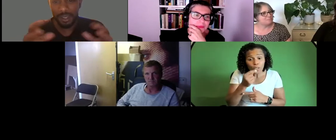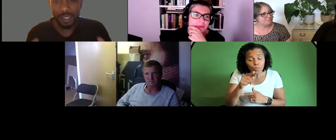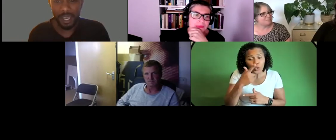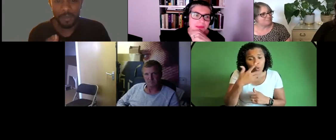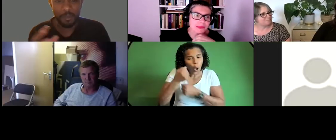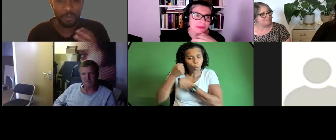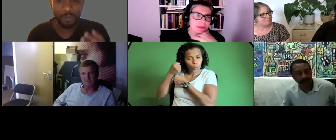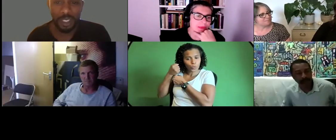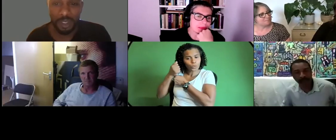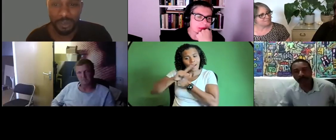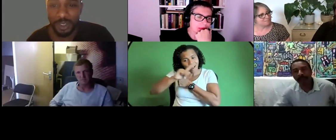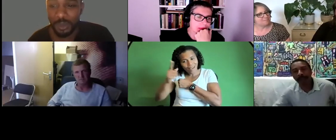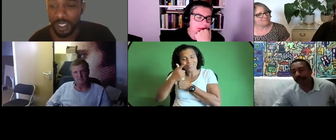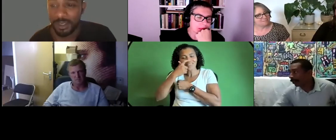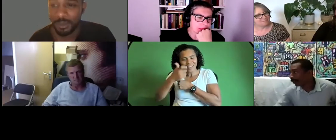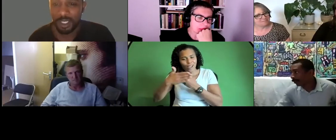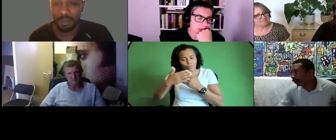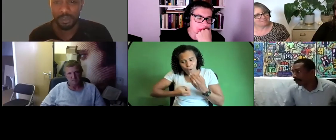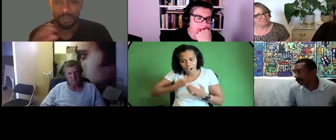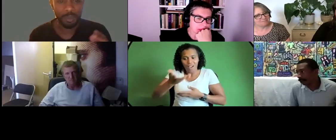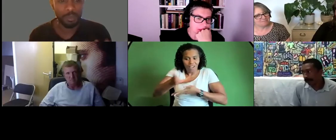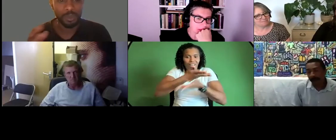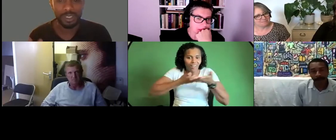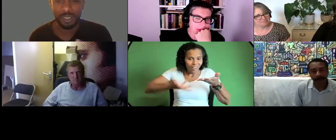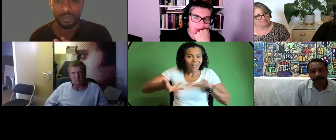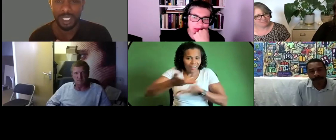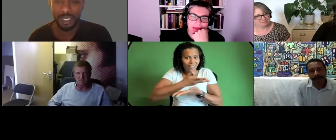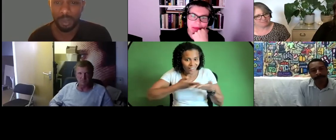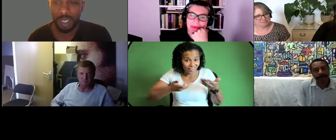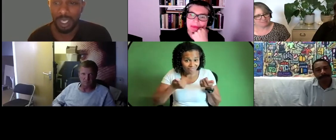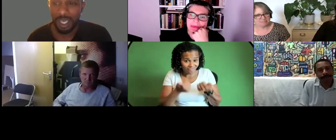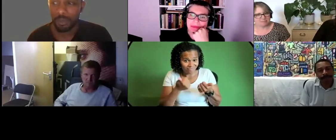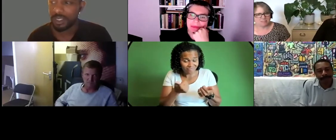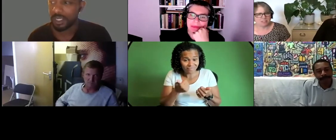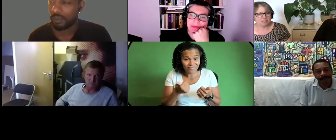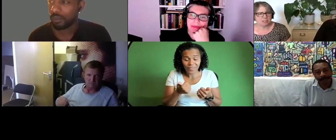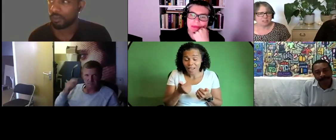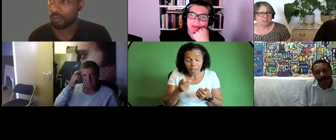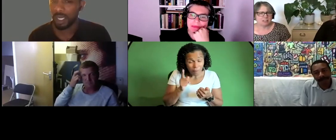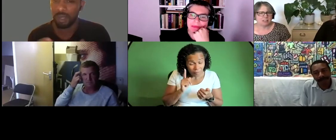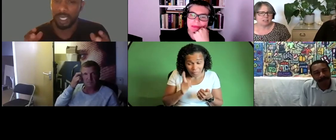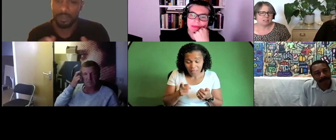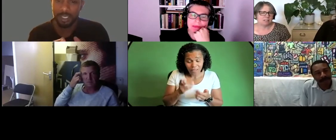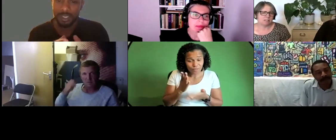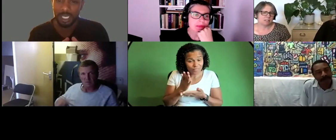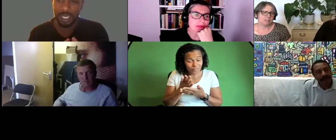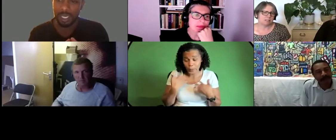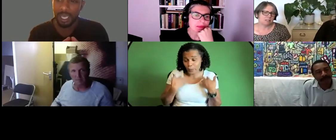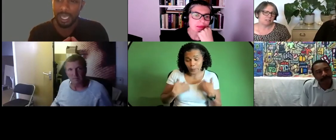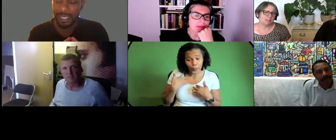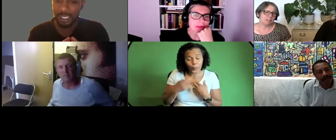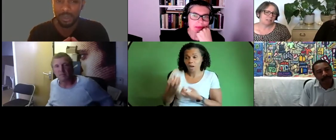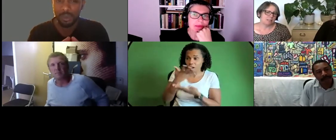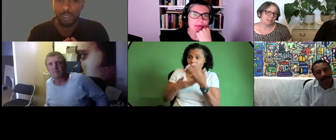um you know shortly as we kind of move a bit more into the conversation but it was really really interesting to hear